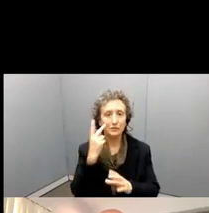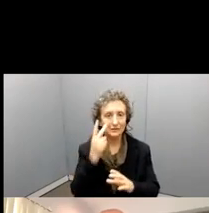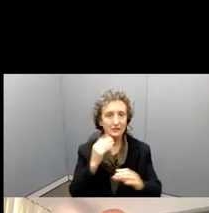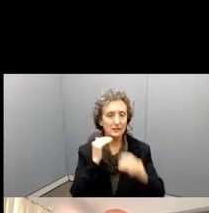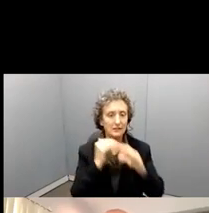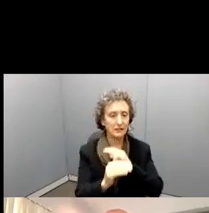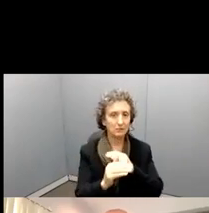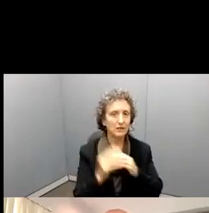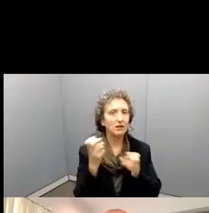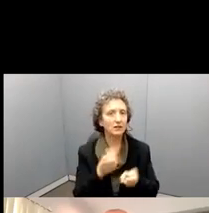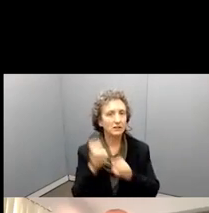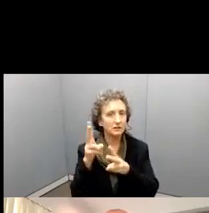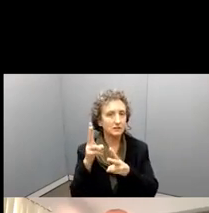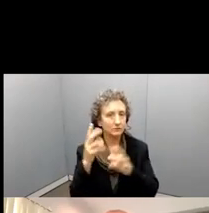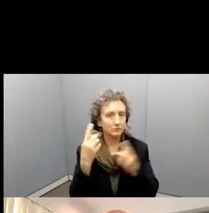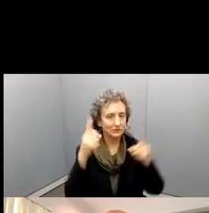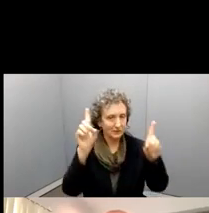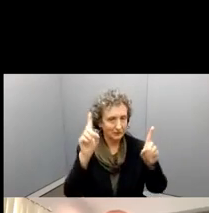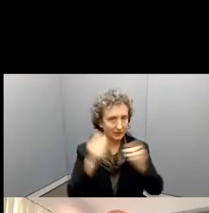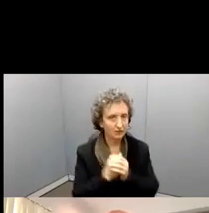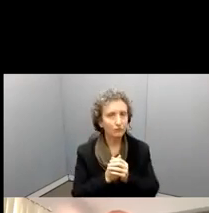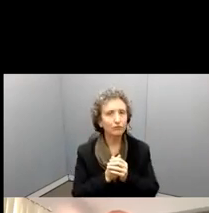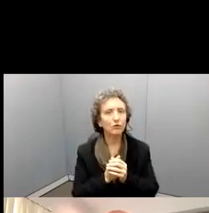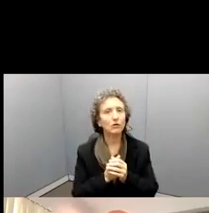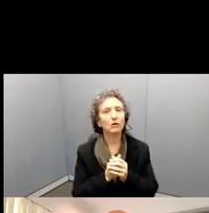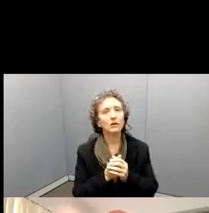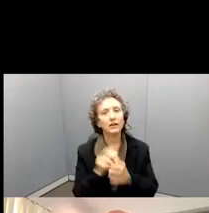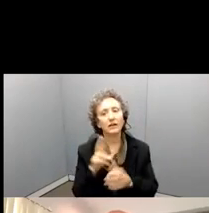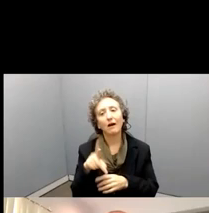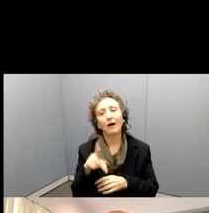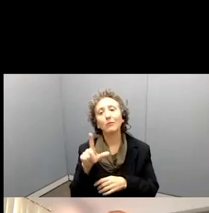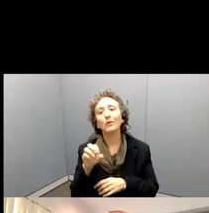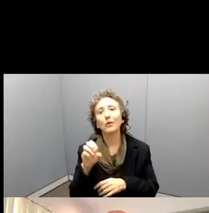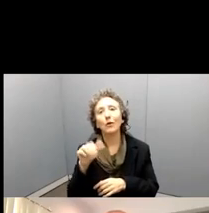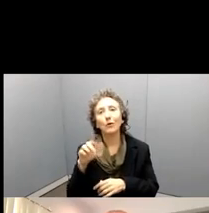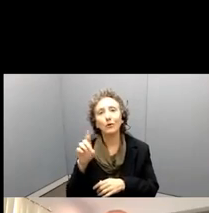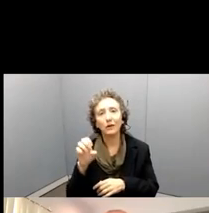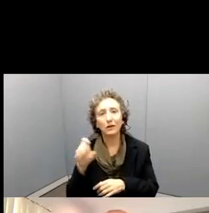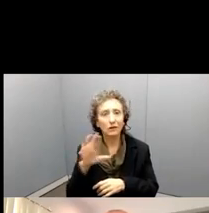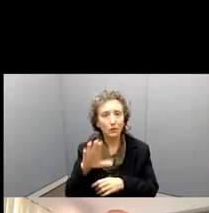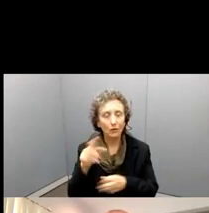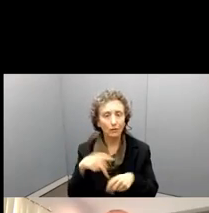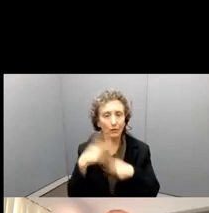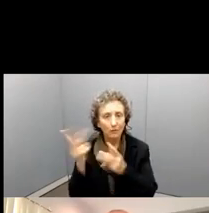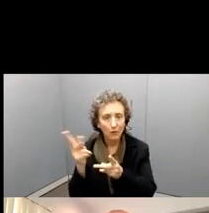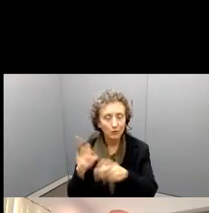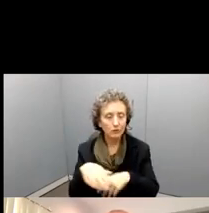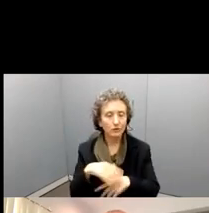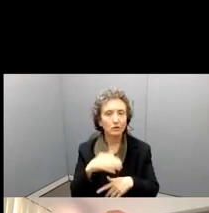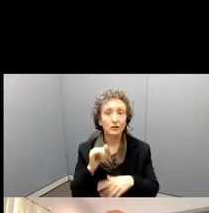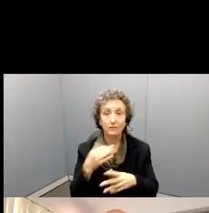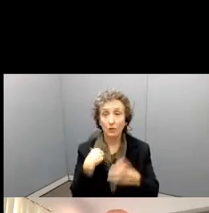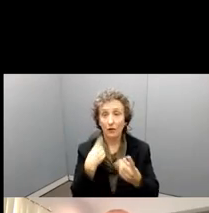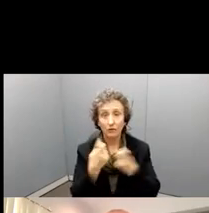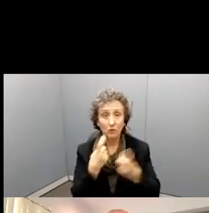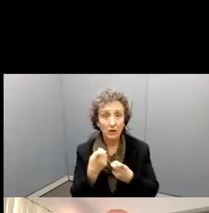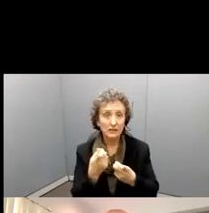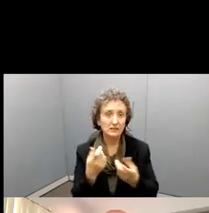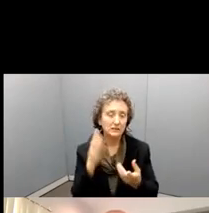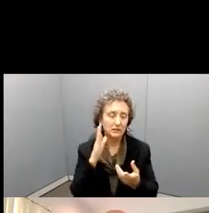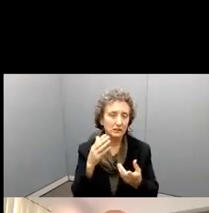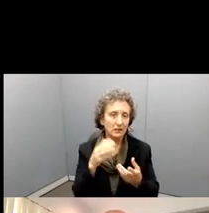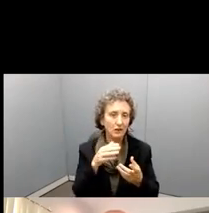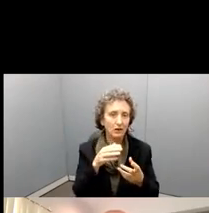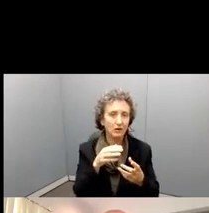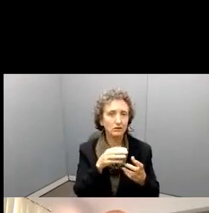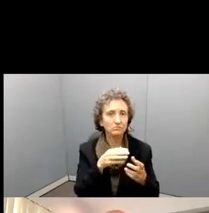uploaded your proposal, and, uh, you know, if any, again, any questions, it's all that they're directed to us back at